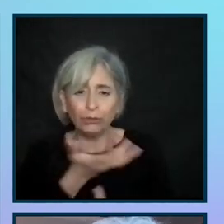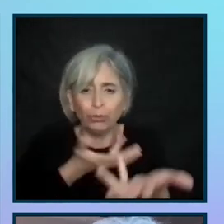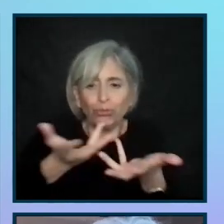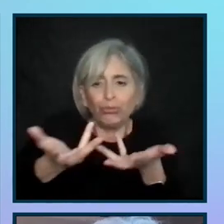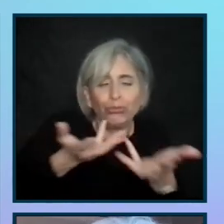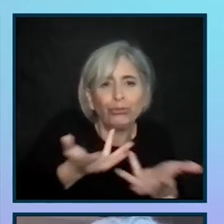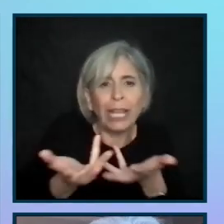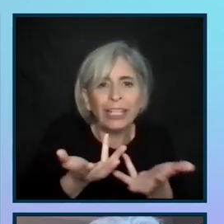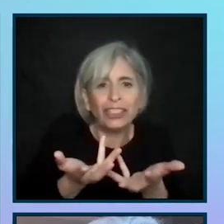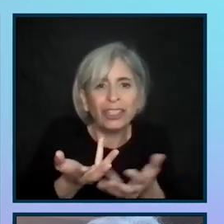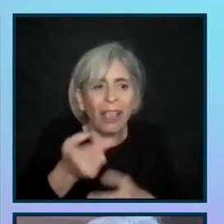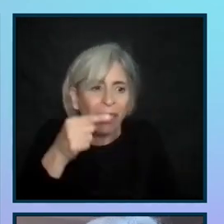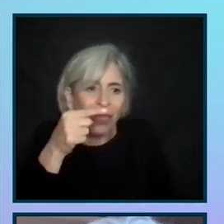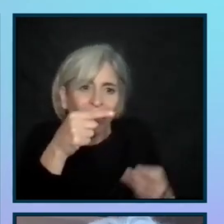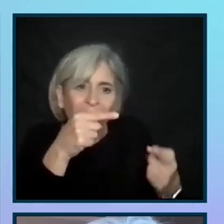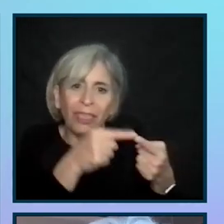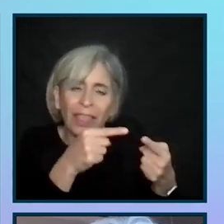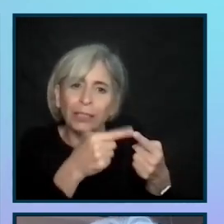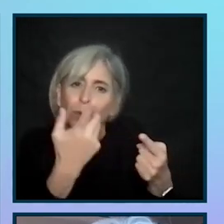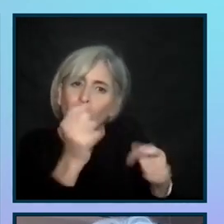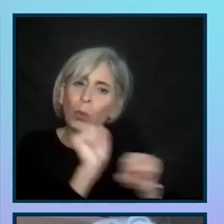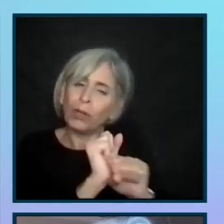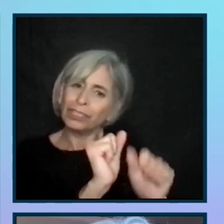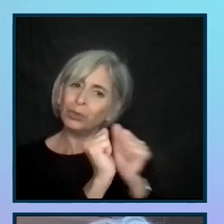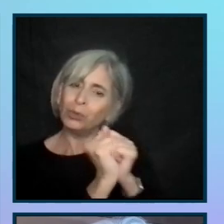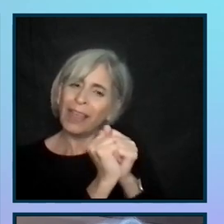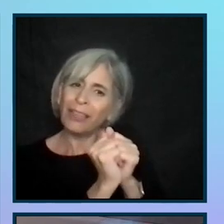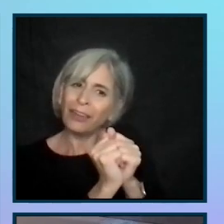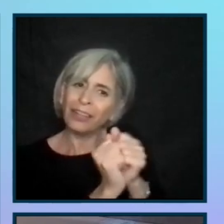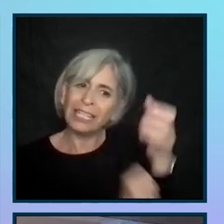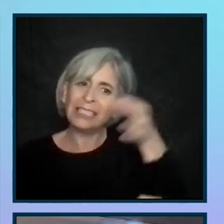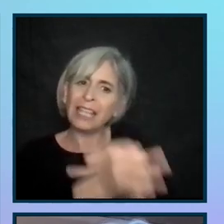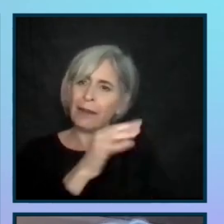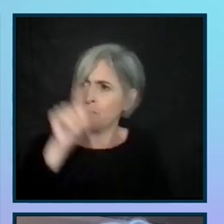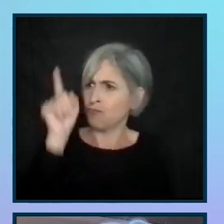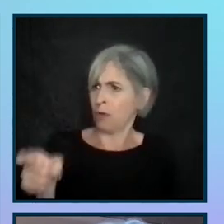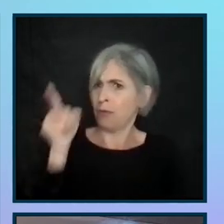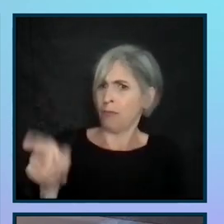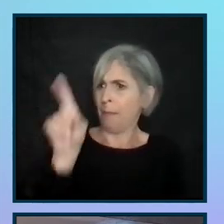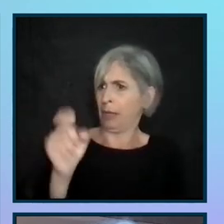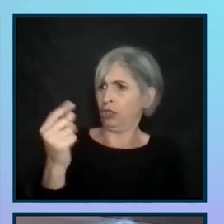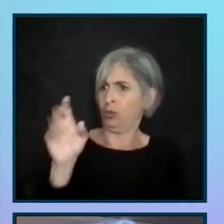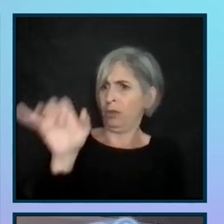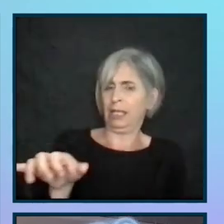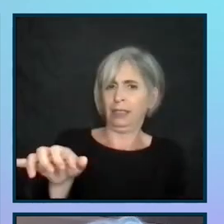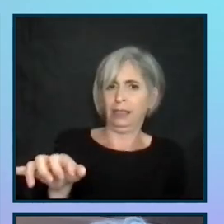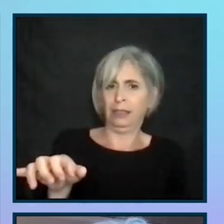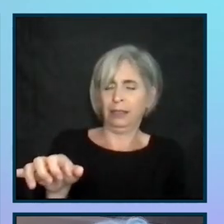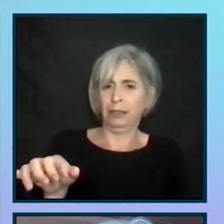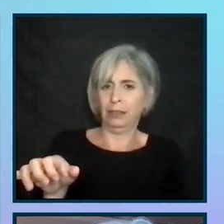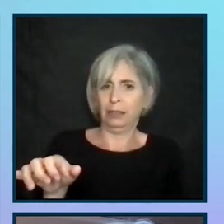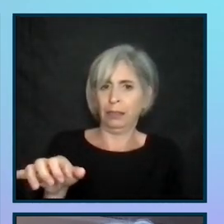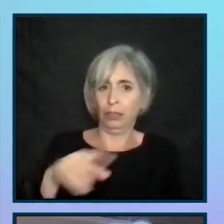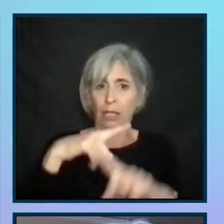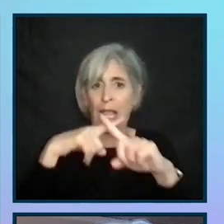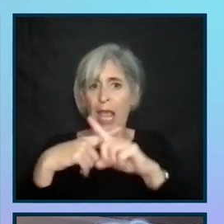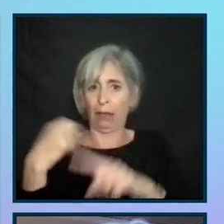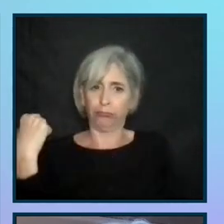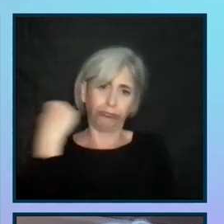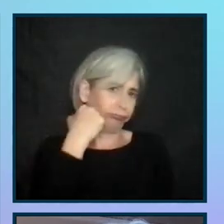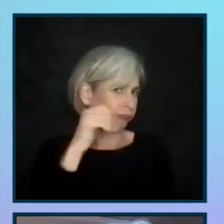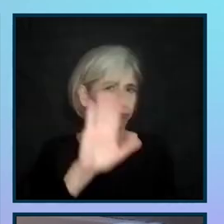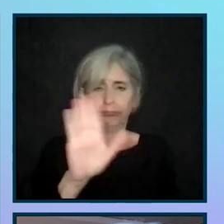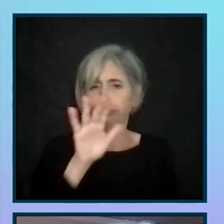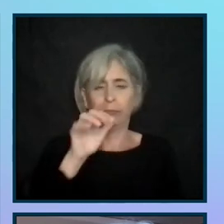and say, this is something we want to work on, not you must do this by a certain time. So there's an X over the punched guy and